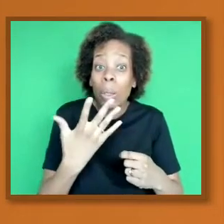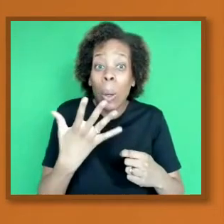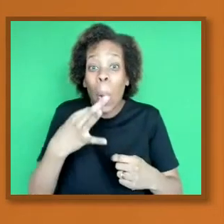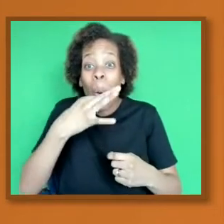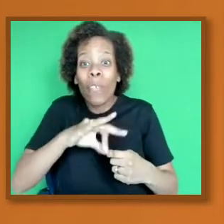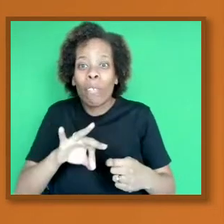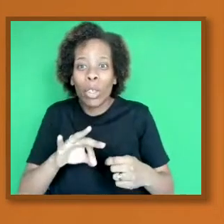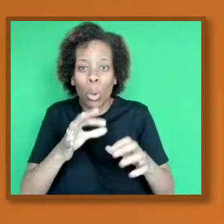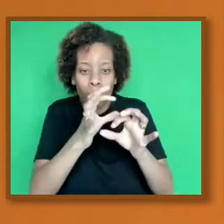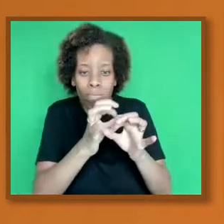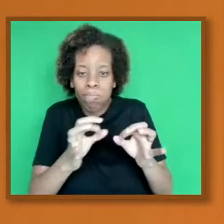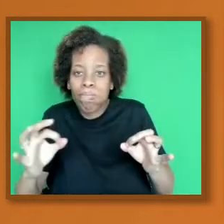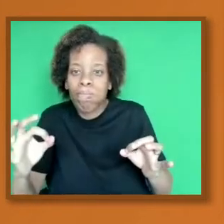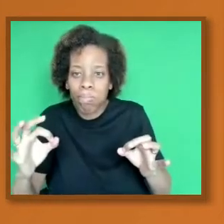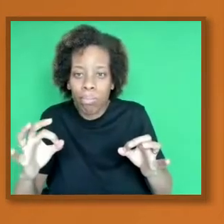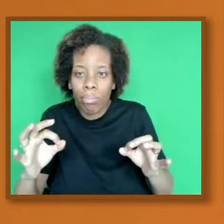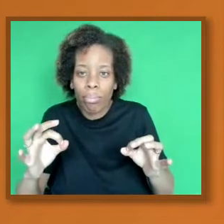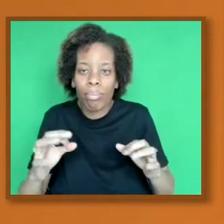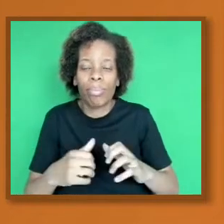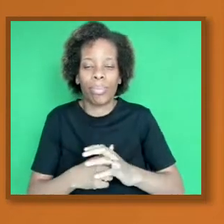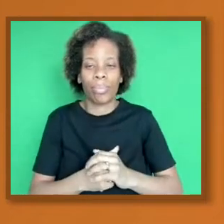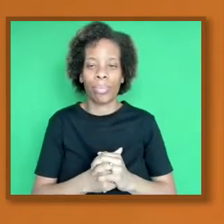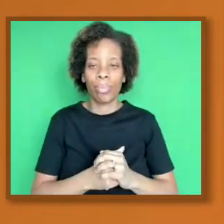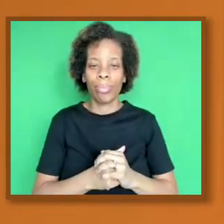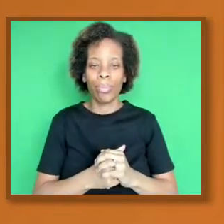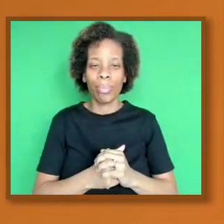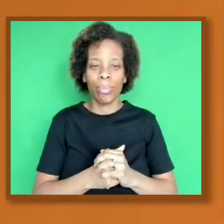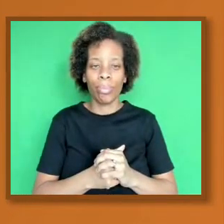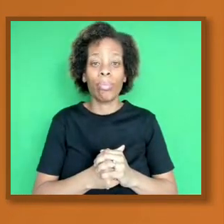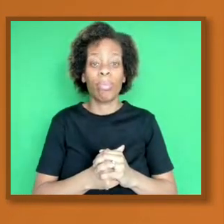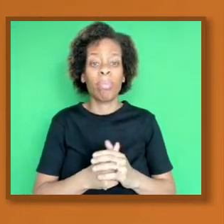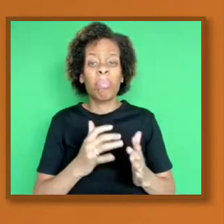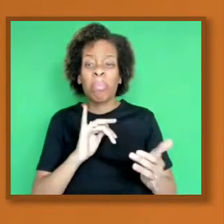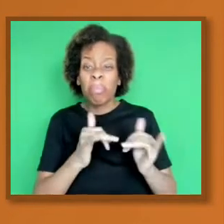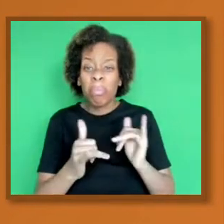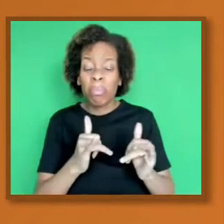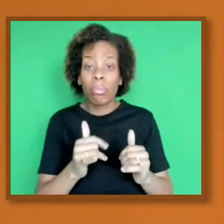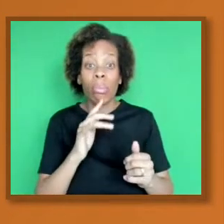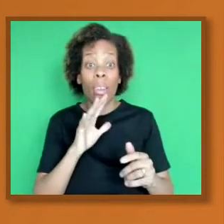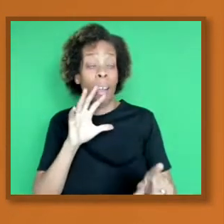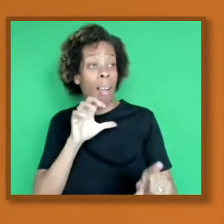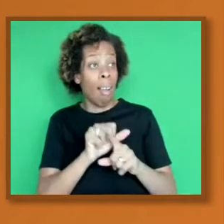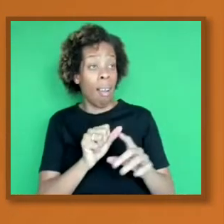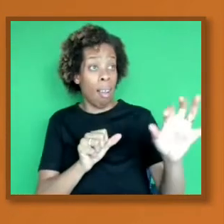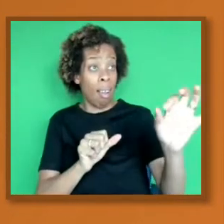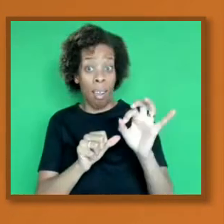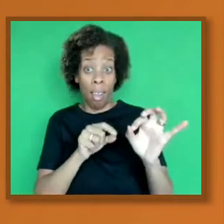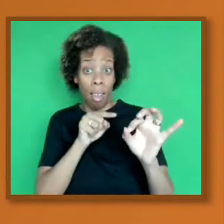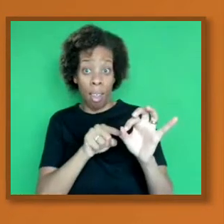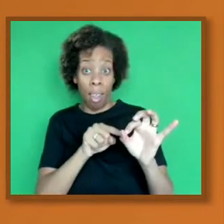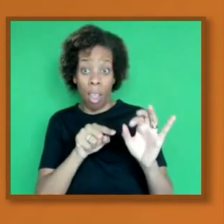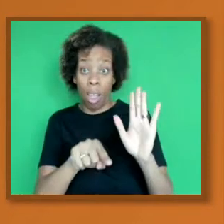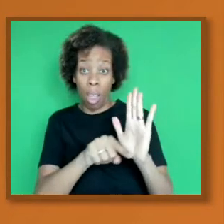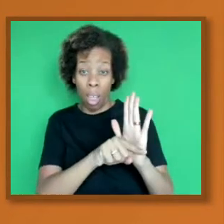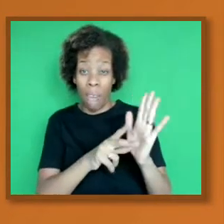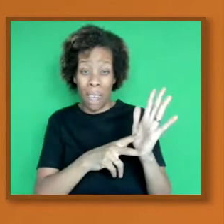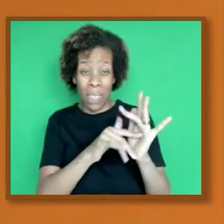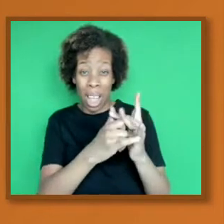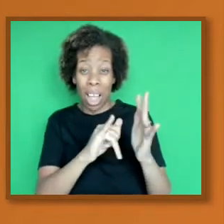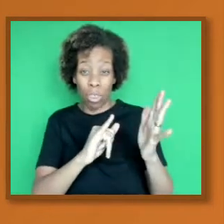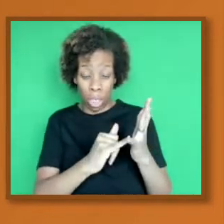germ for the first time, it can take up to a week or so for us to produce these antibodies. But if we see it